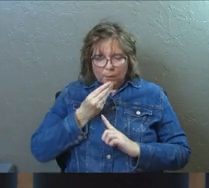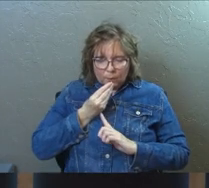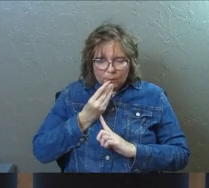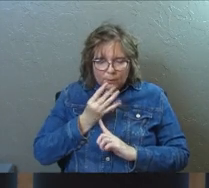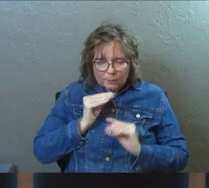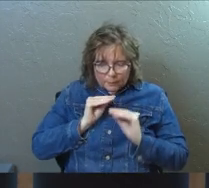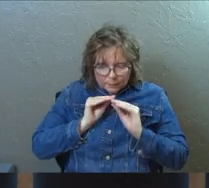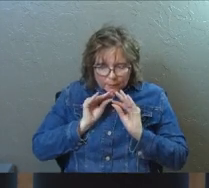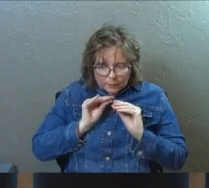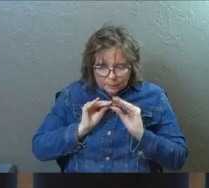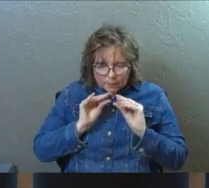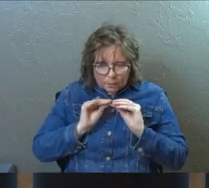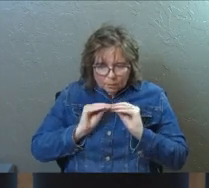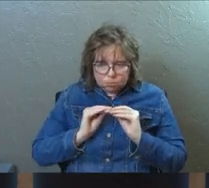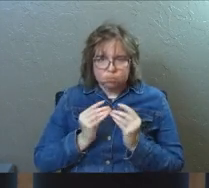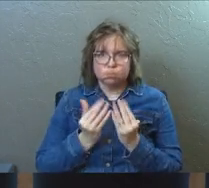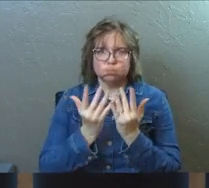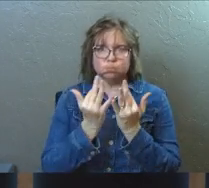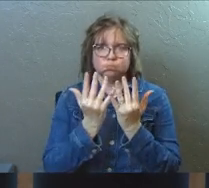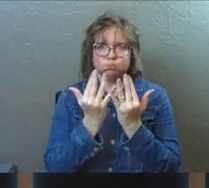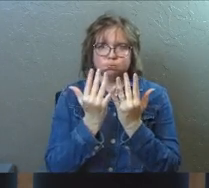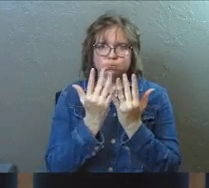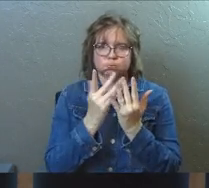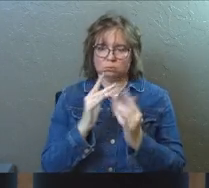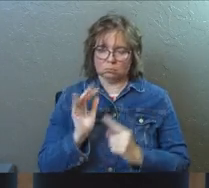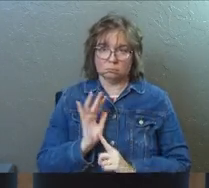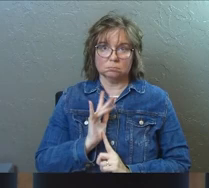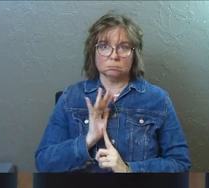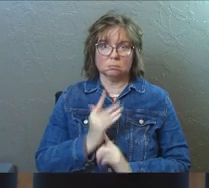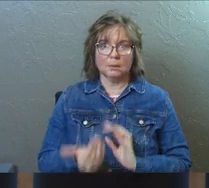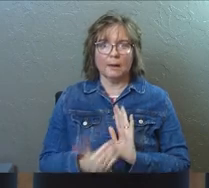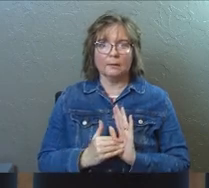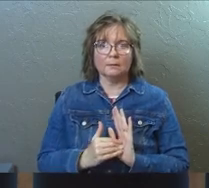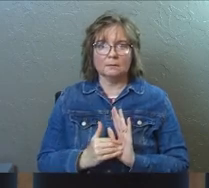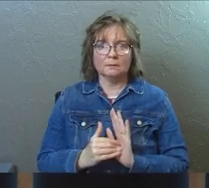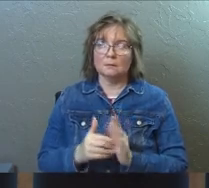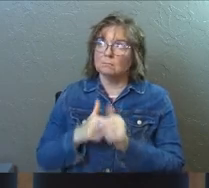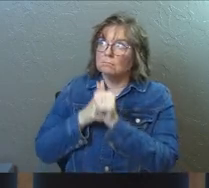to use it. The church needs you. Fan it into flame.